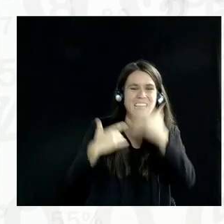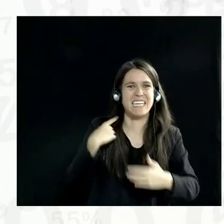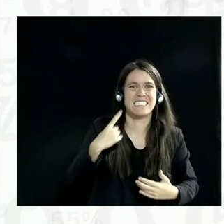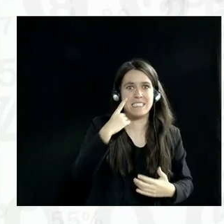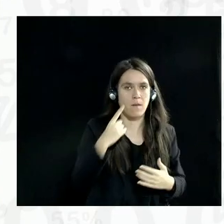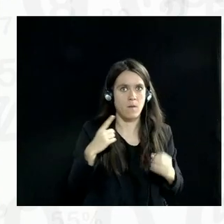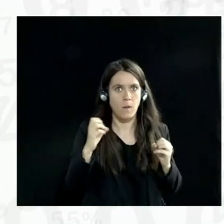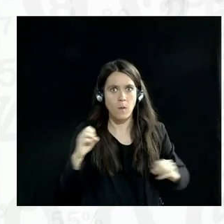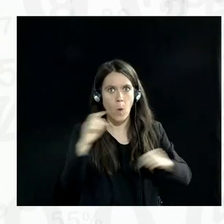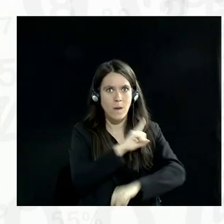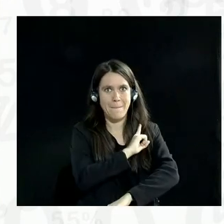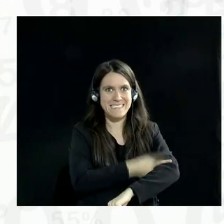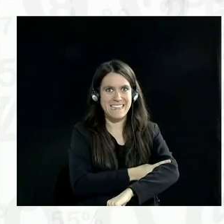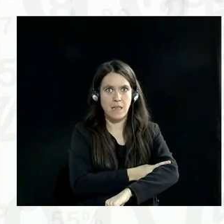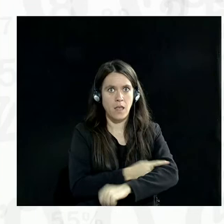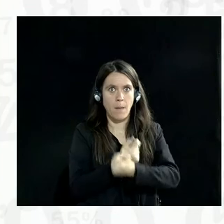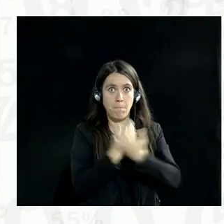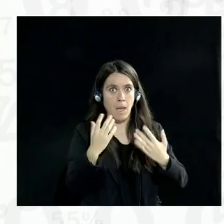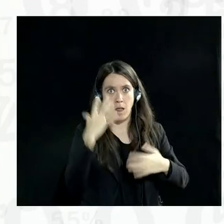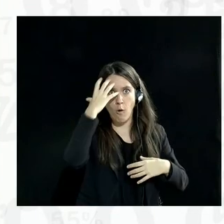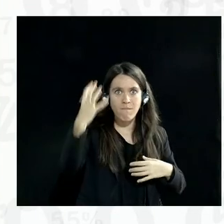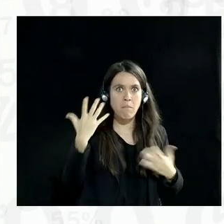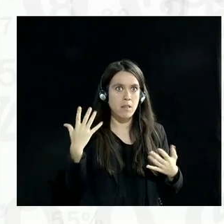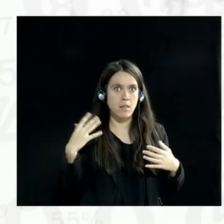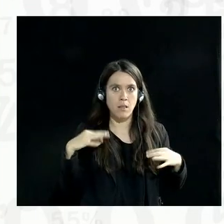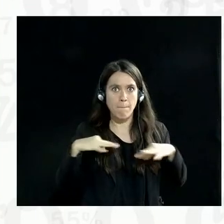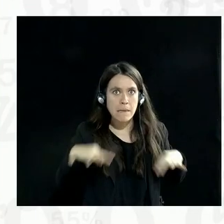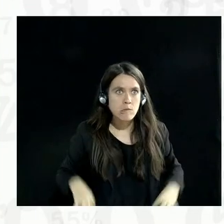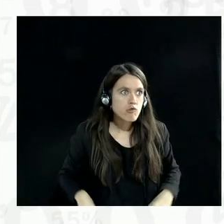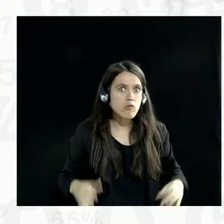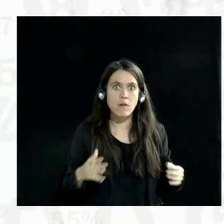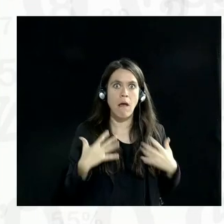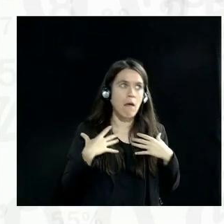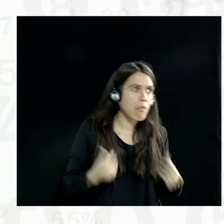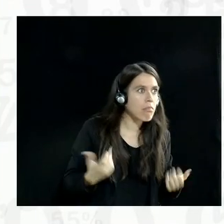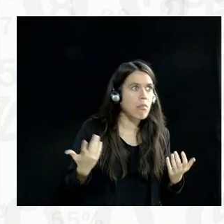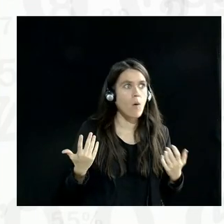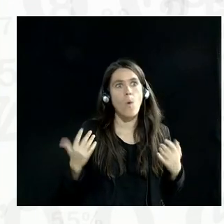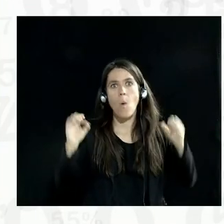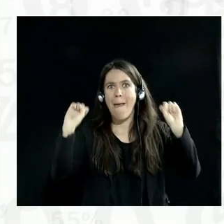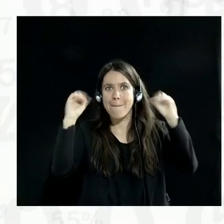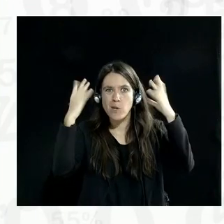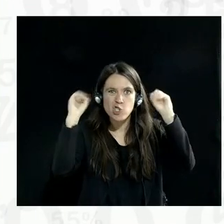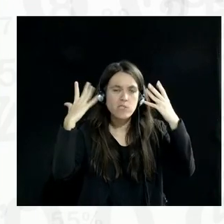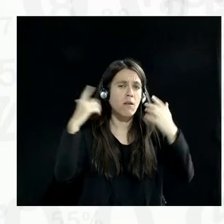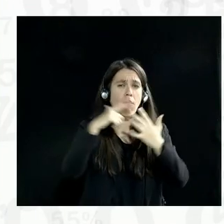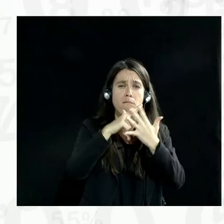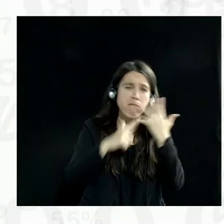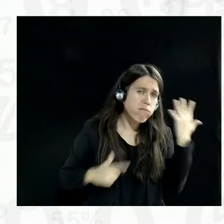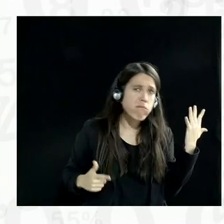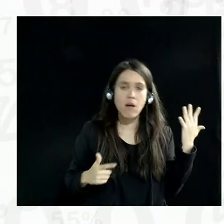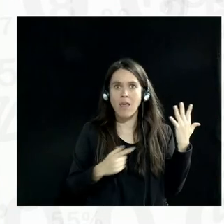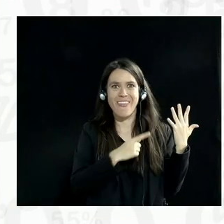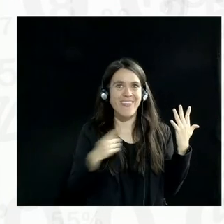capacity in many of our government agency partners, whether that's ministries of health or emergency management, etc. In terms of